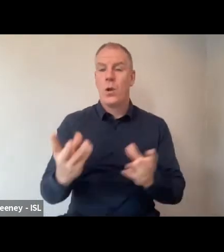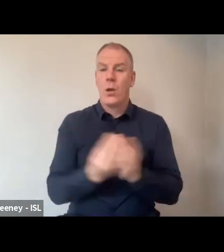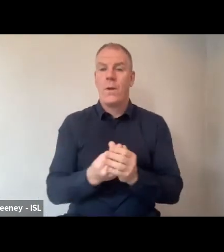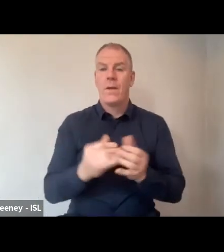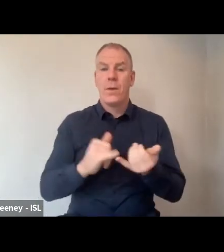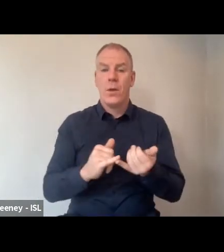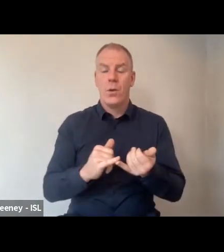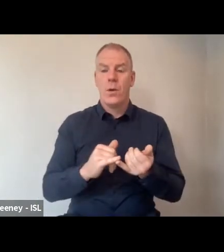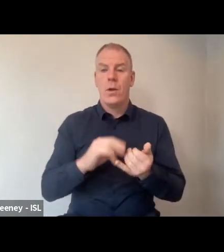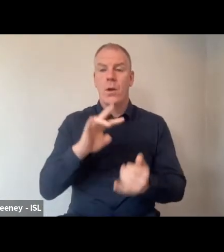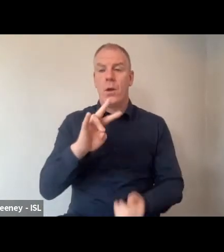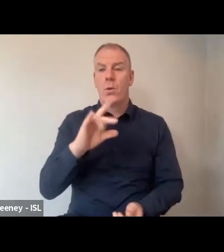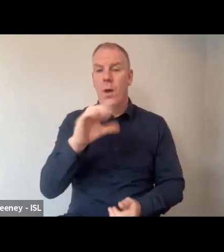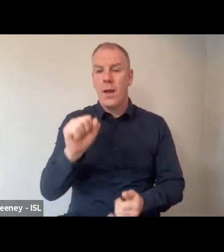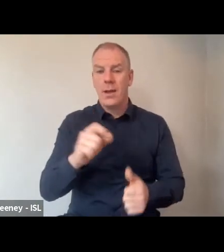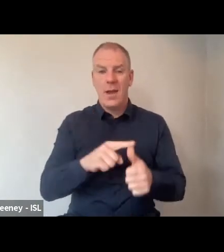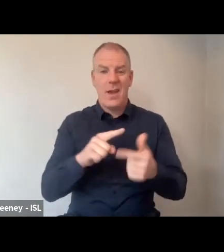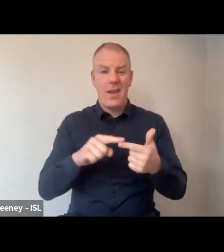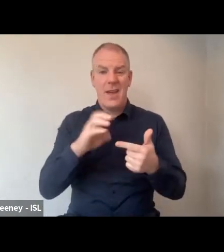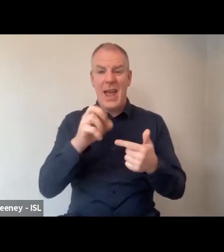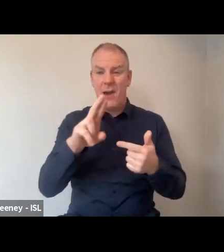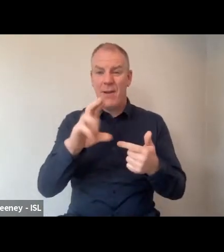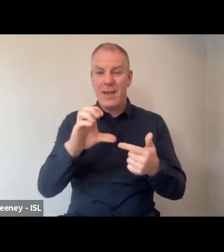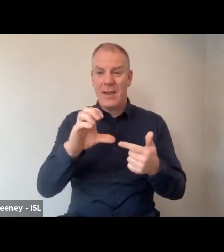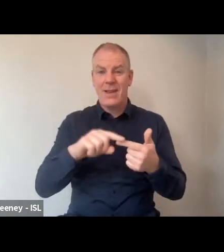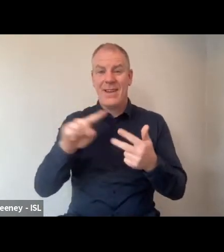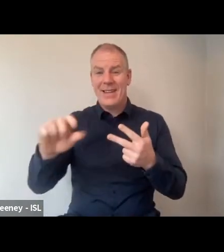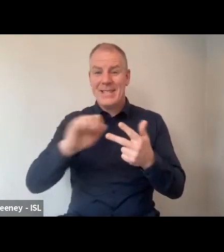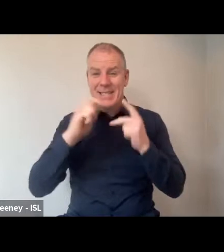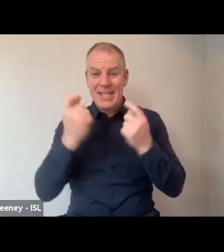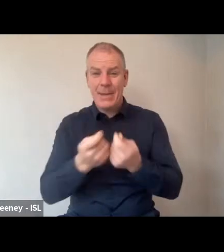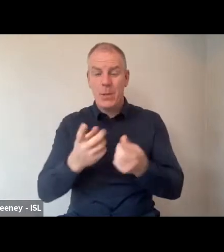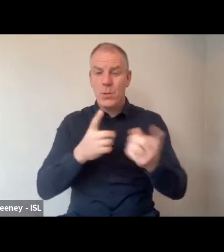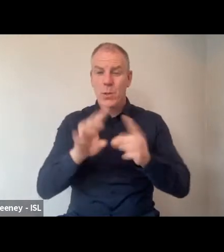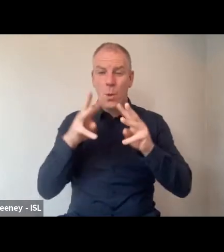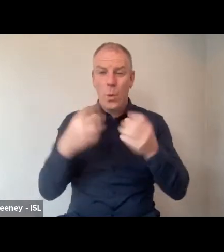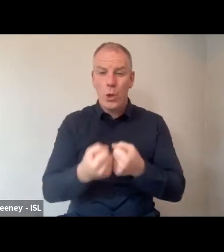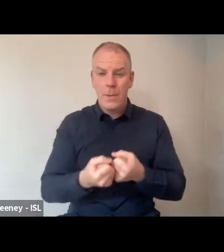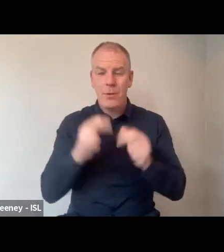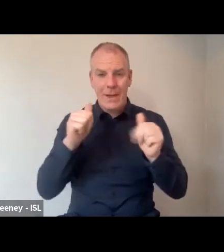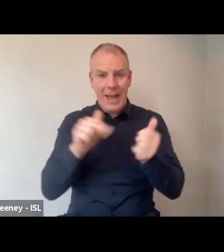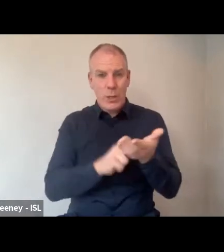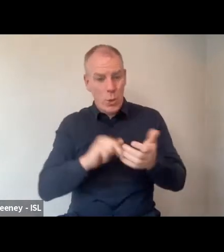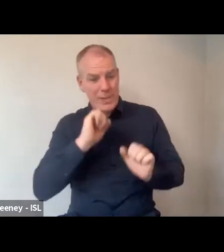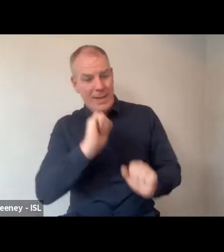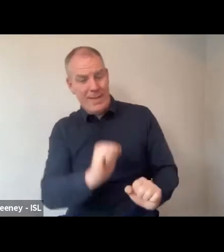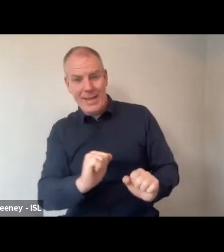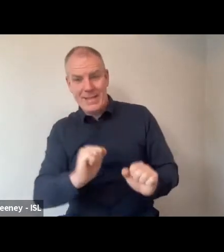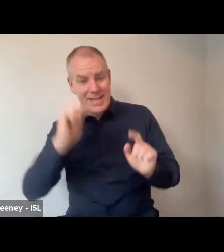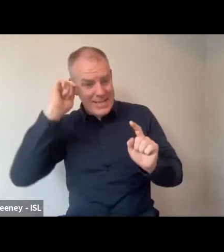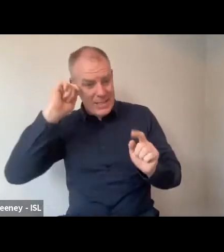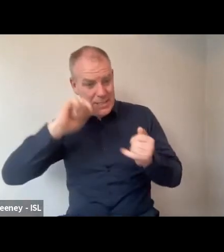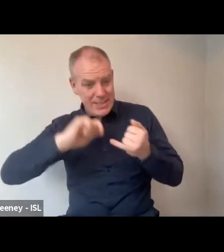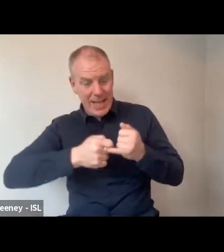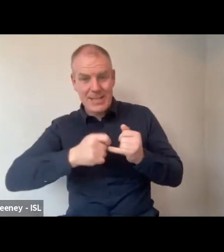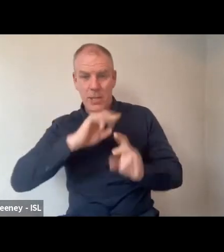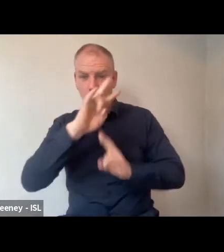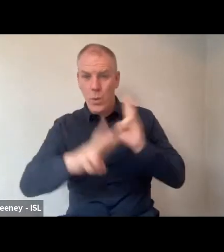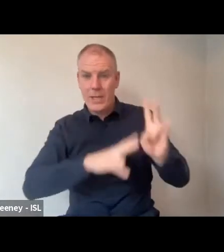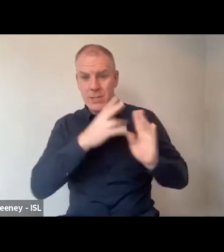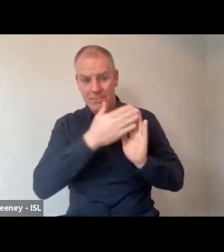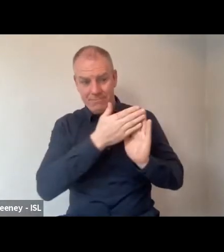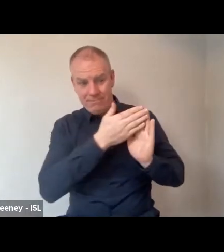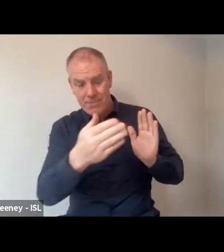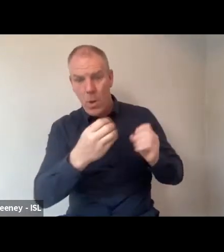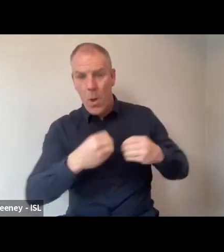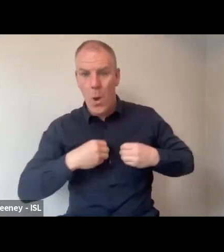Qualia, Eric and his team in terms of exploring workshops on how people could use these cognitively tested questions in their